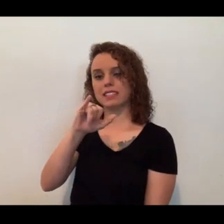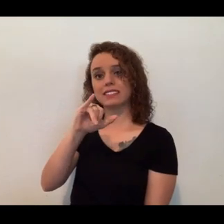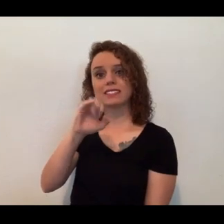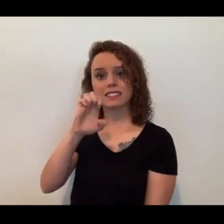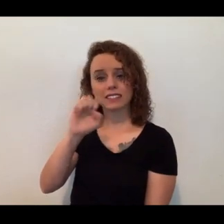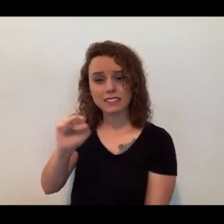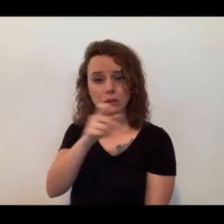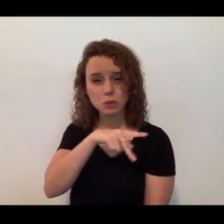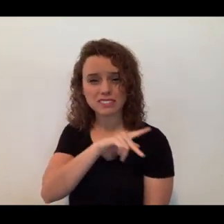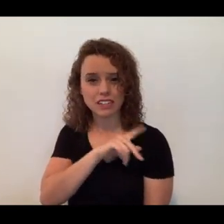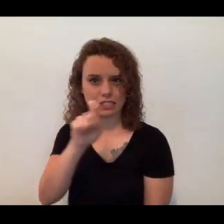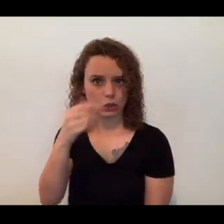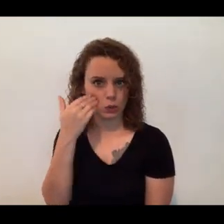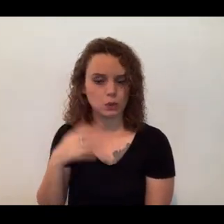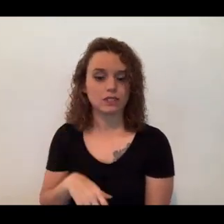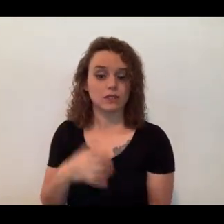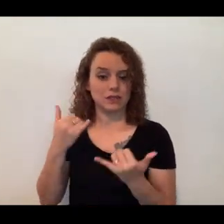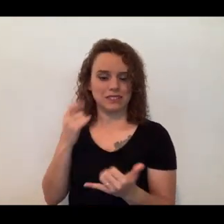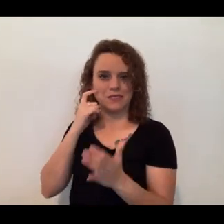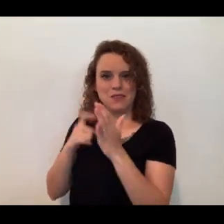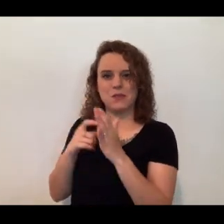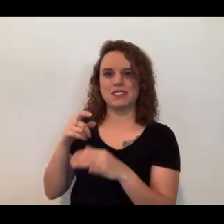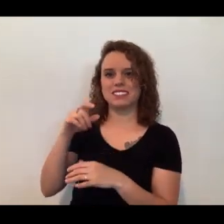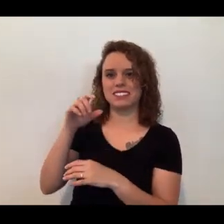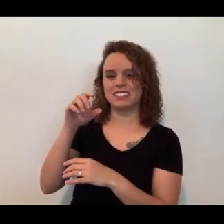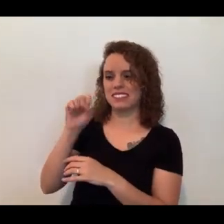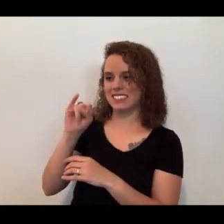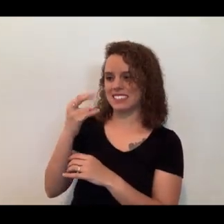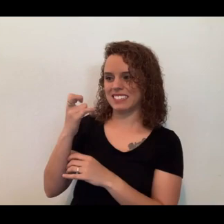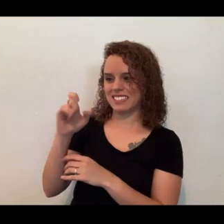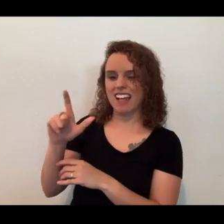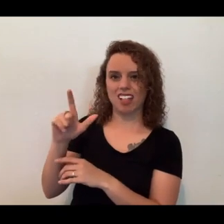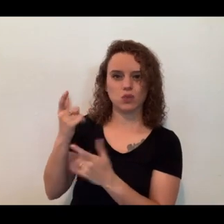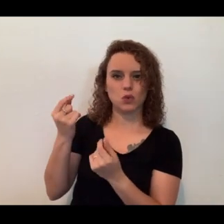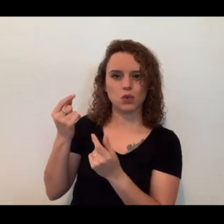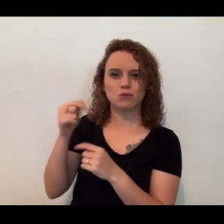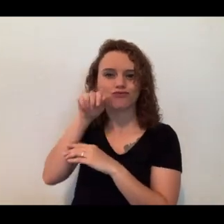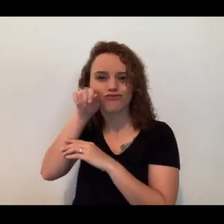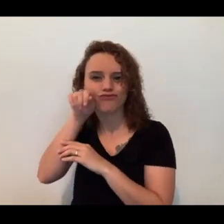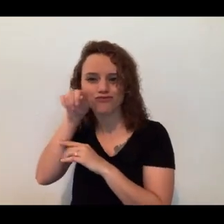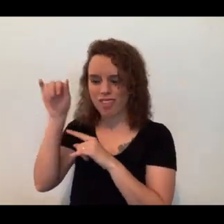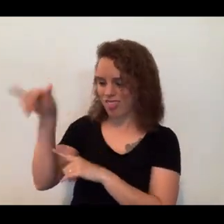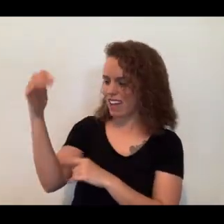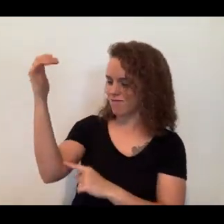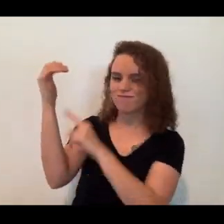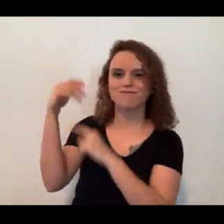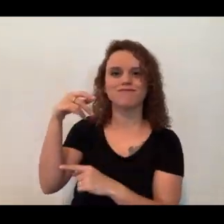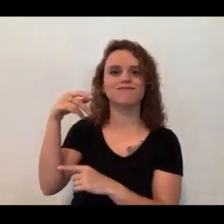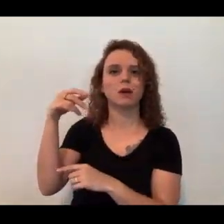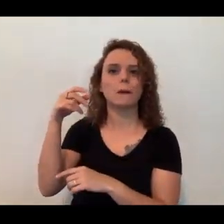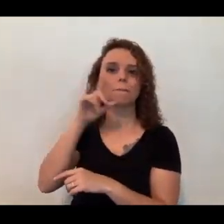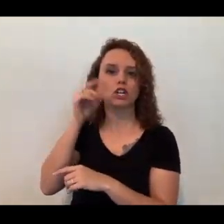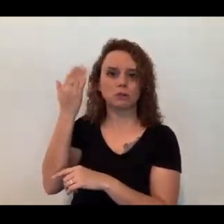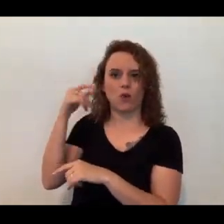on a perch where birds have spat. So, it must have really fun smells on it. you can see she's really rubbing on that.